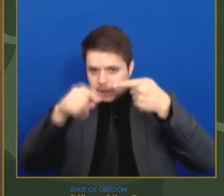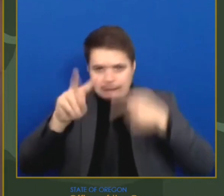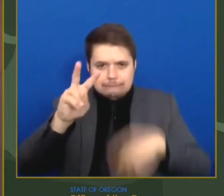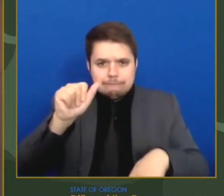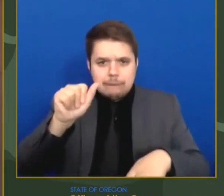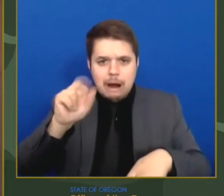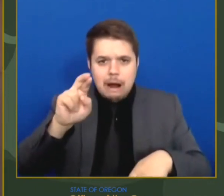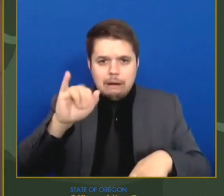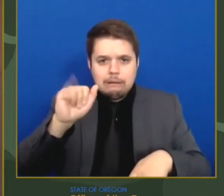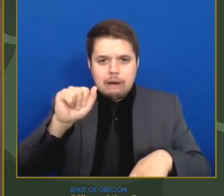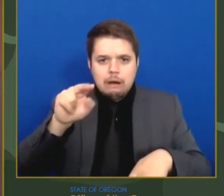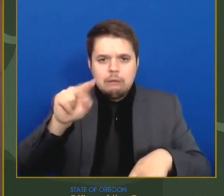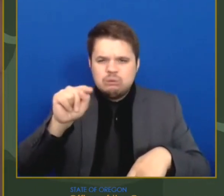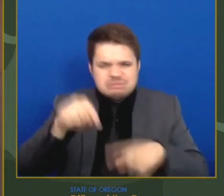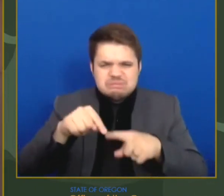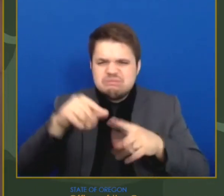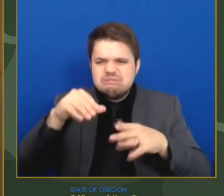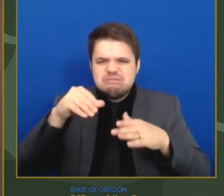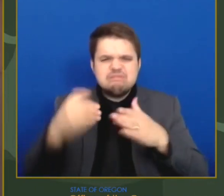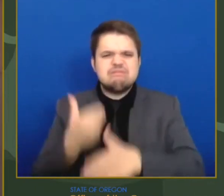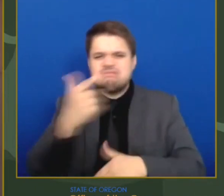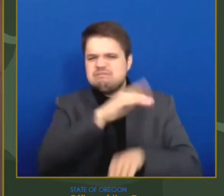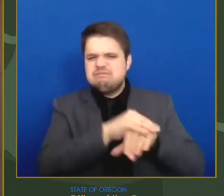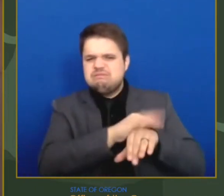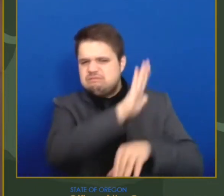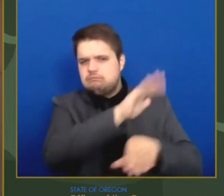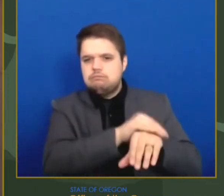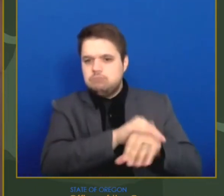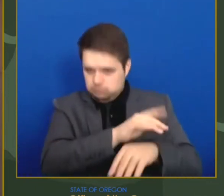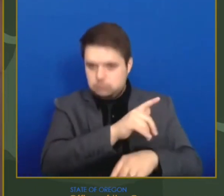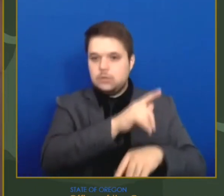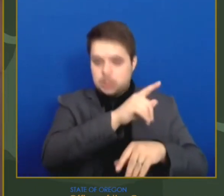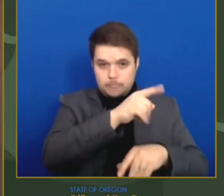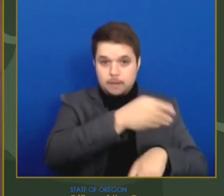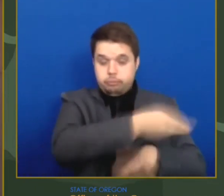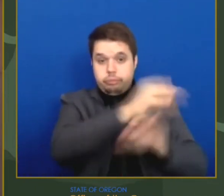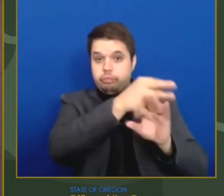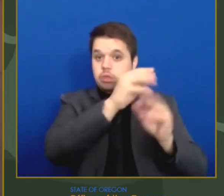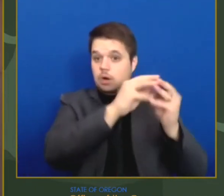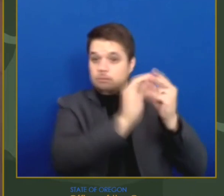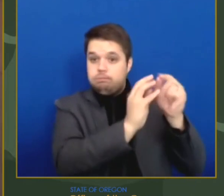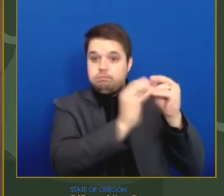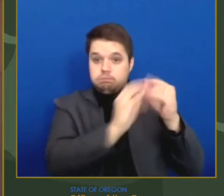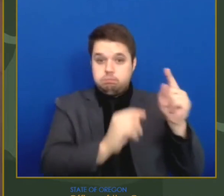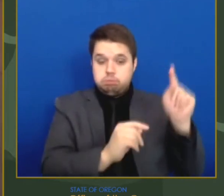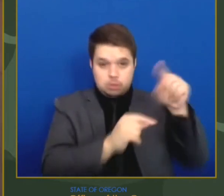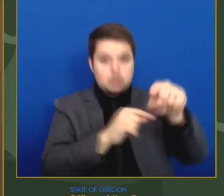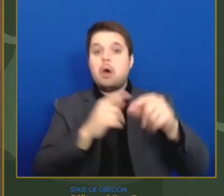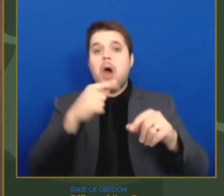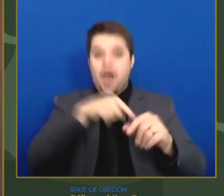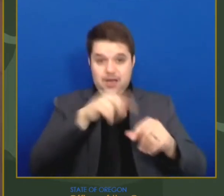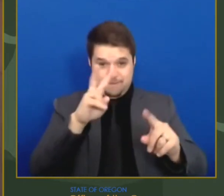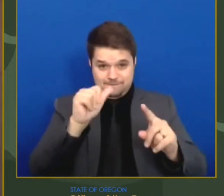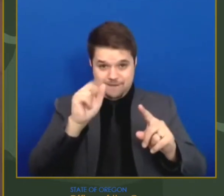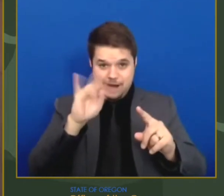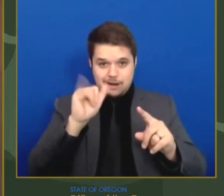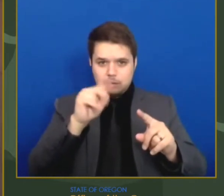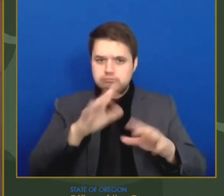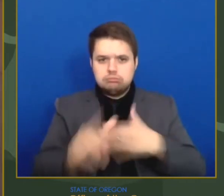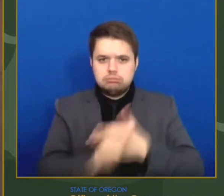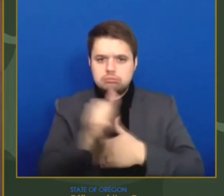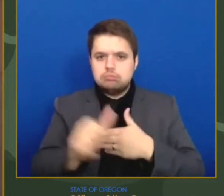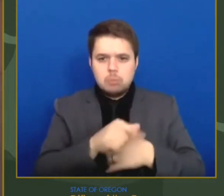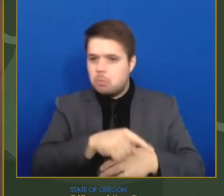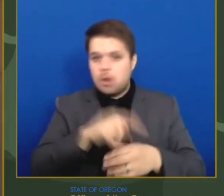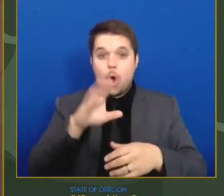sign that this virus is capable of evolving. It's certainly alarming and an important reminder that